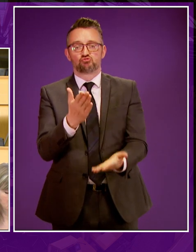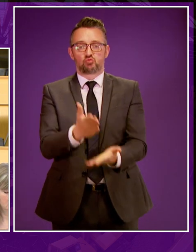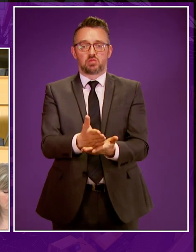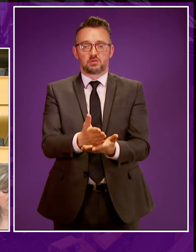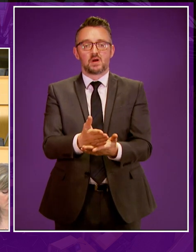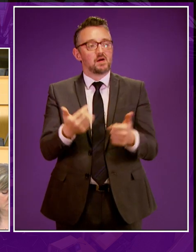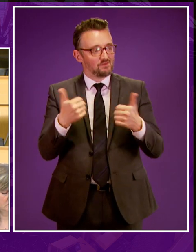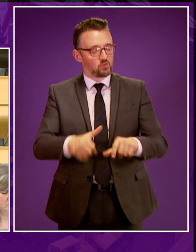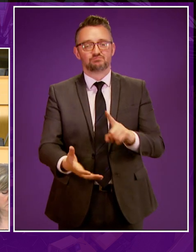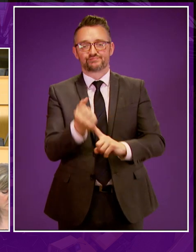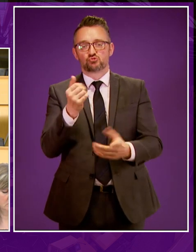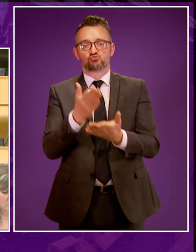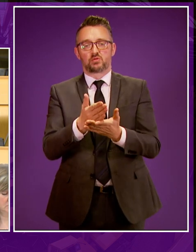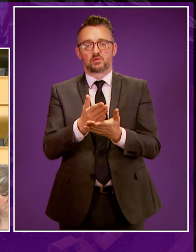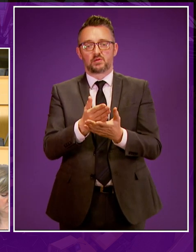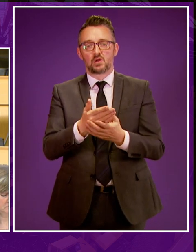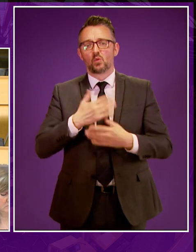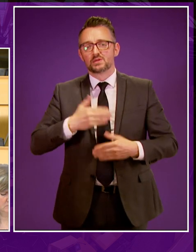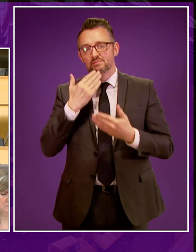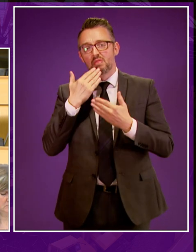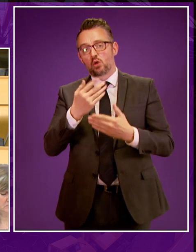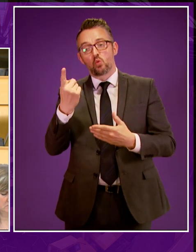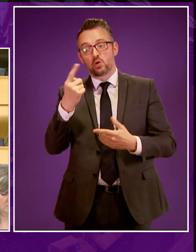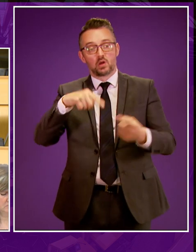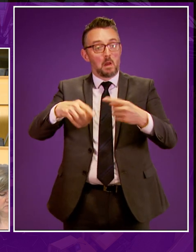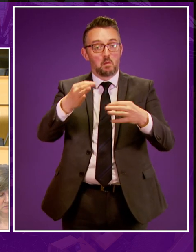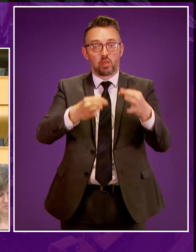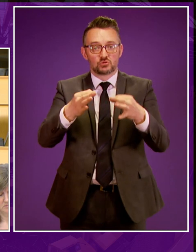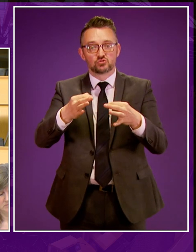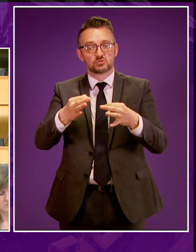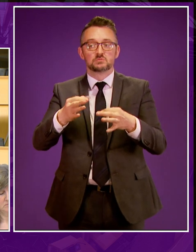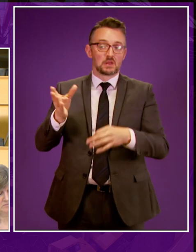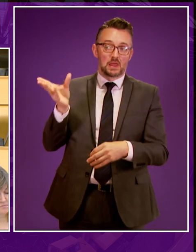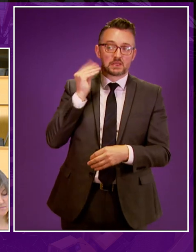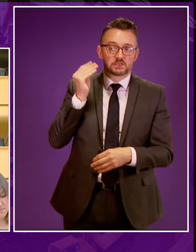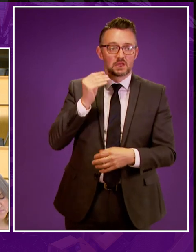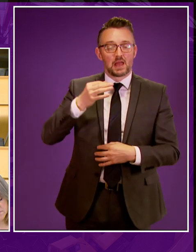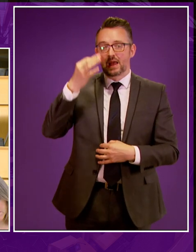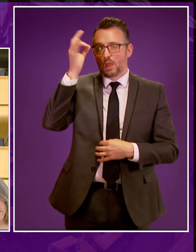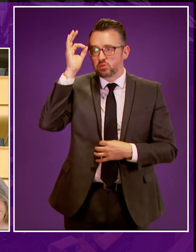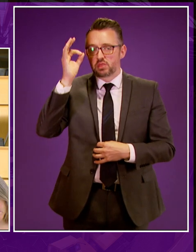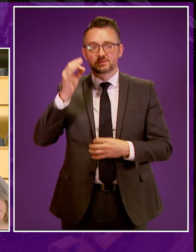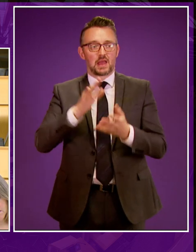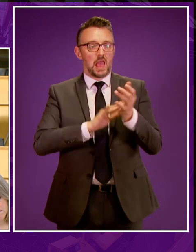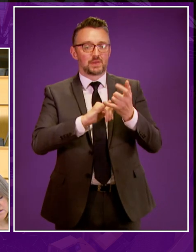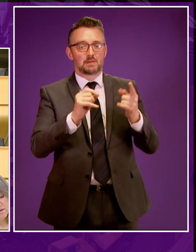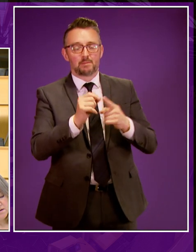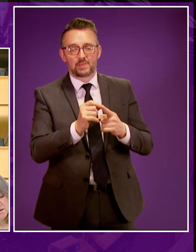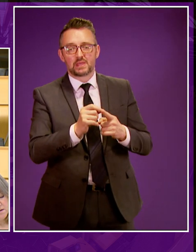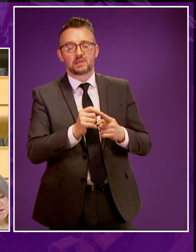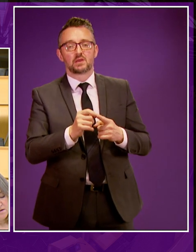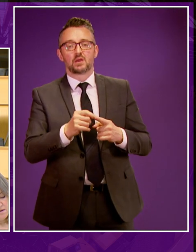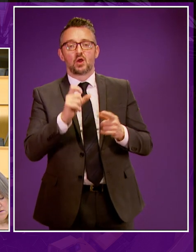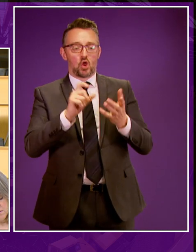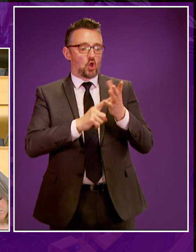and they've got it. And I'd also like to pay tribute to politicians who've listened and acted, from councillors to MSPs, such as Alison Johnson,